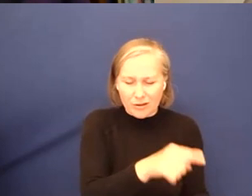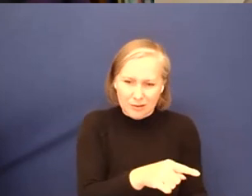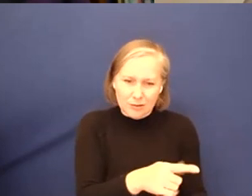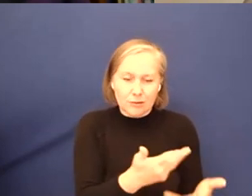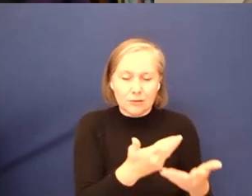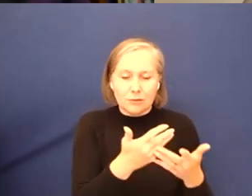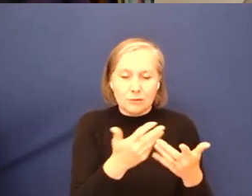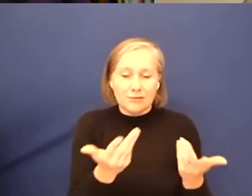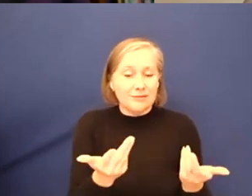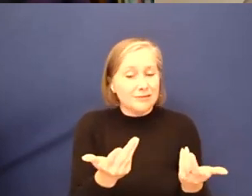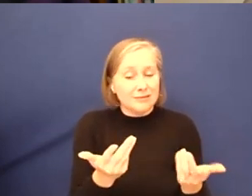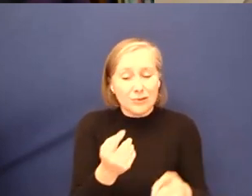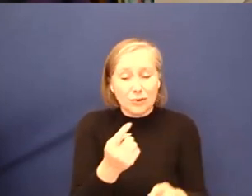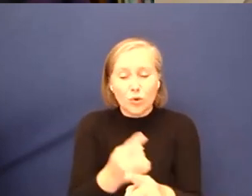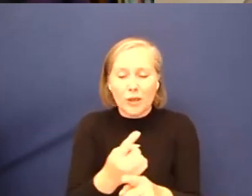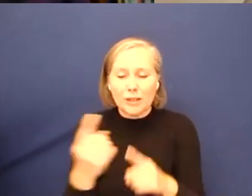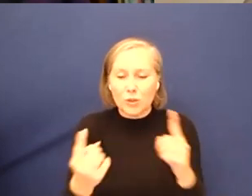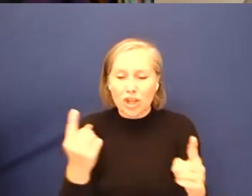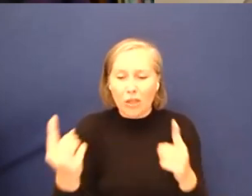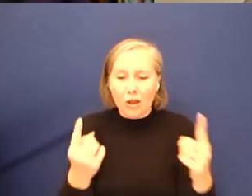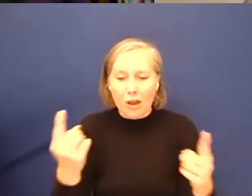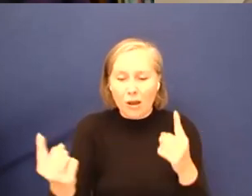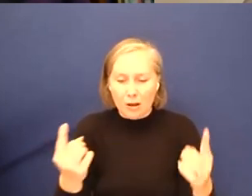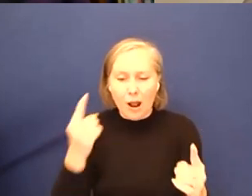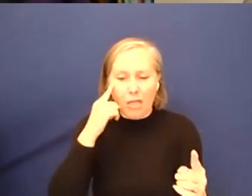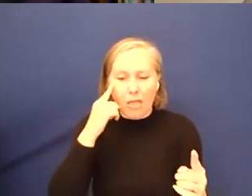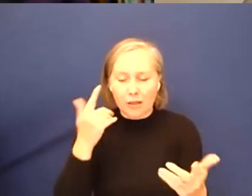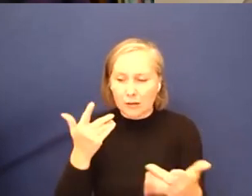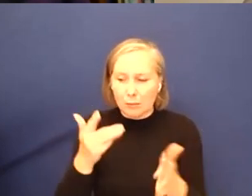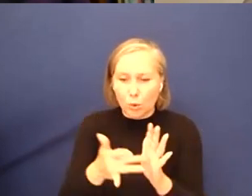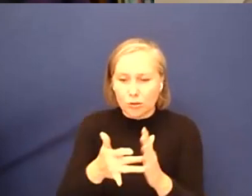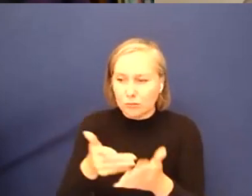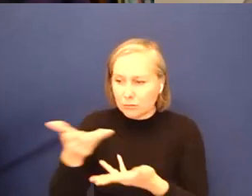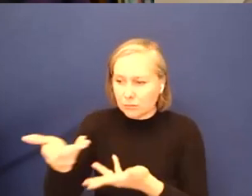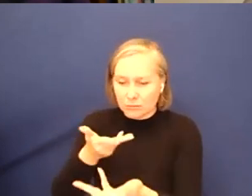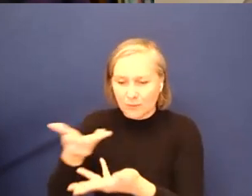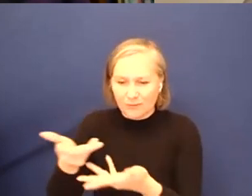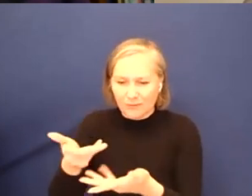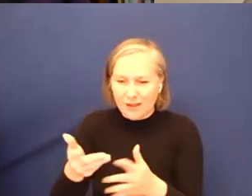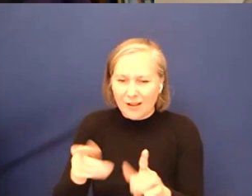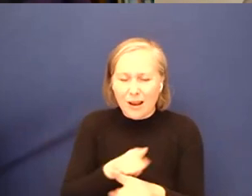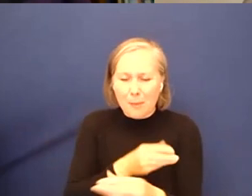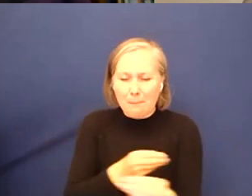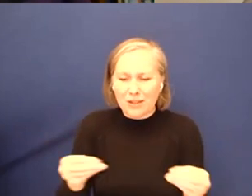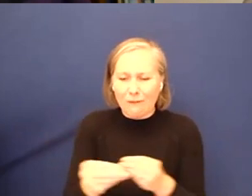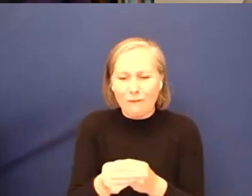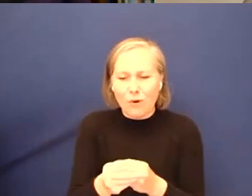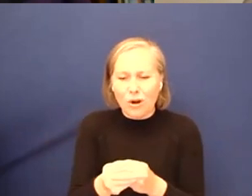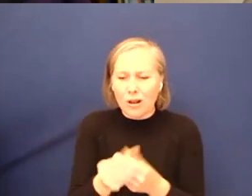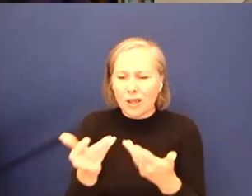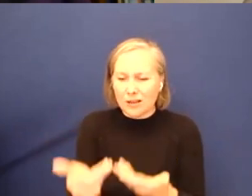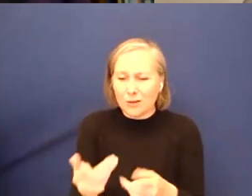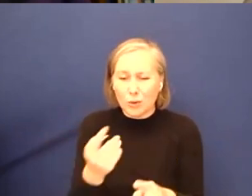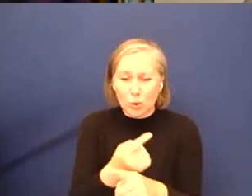And talking to each other, that's what I think, trying to find ways, metaphorically even, of talking to each other, because what I hate,